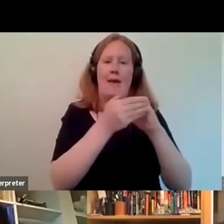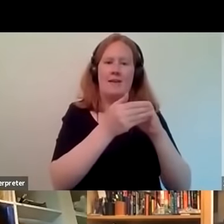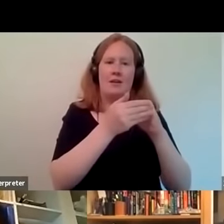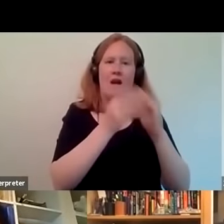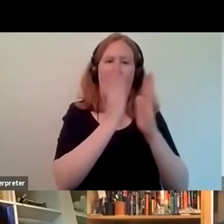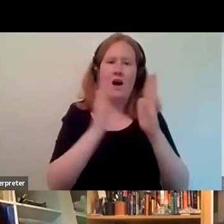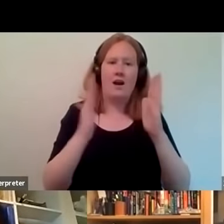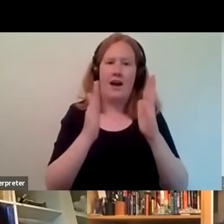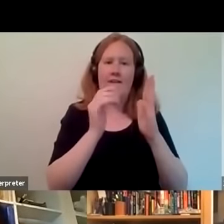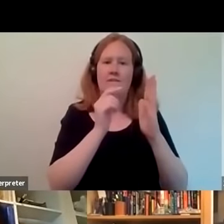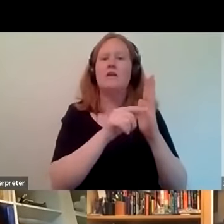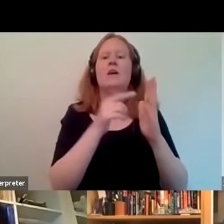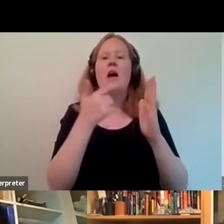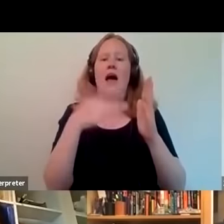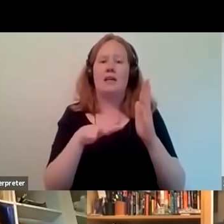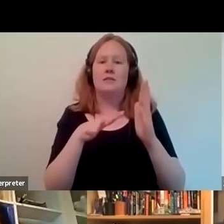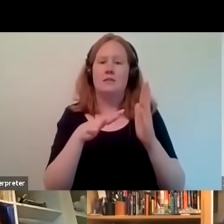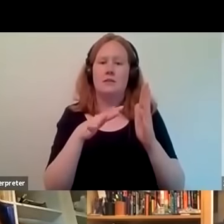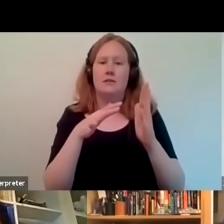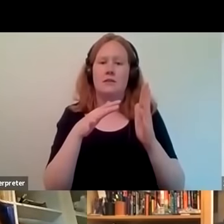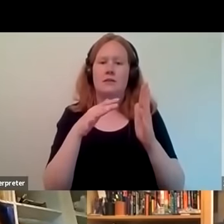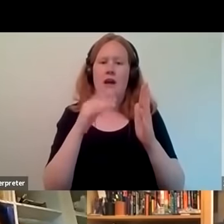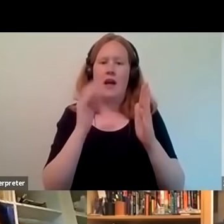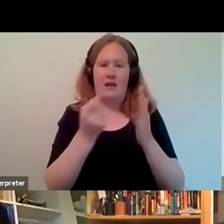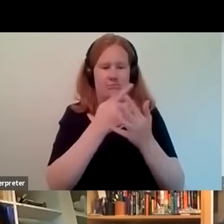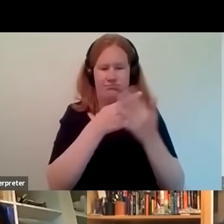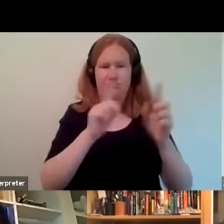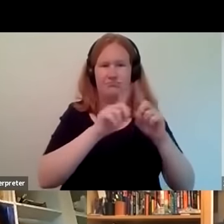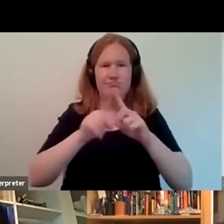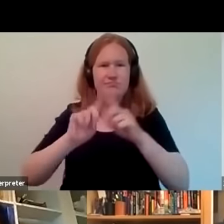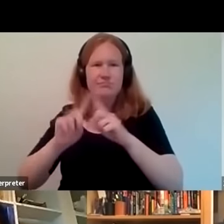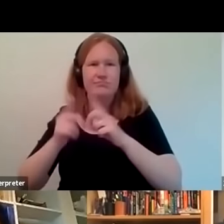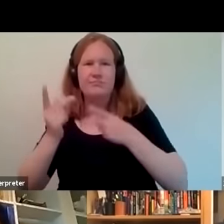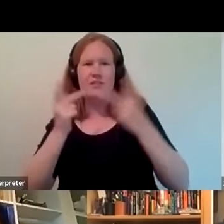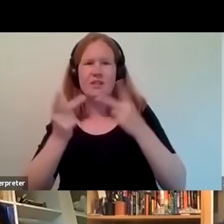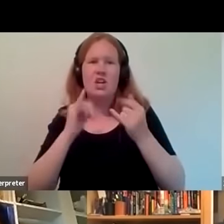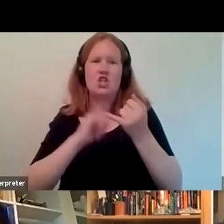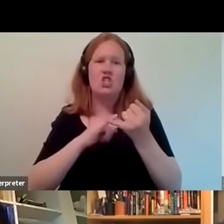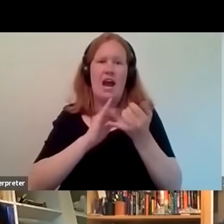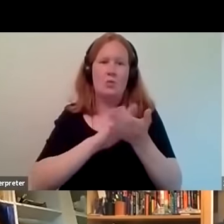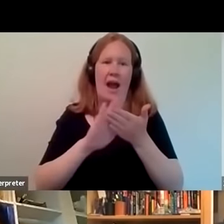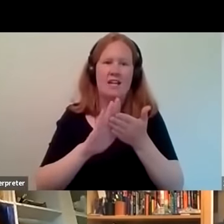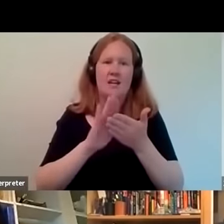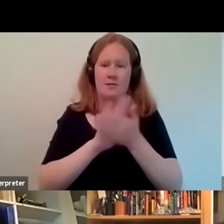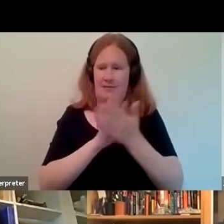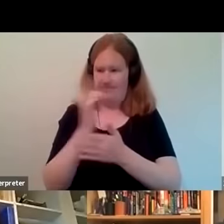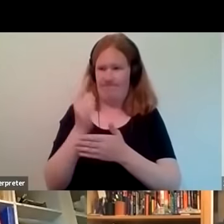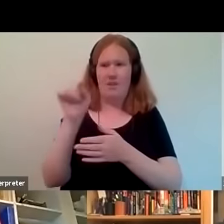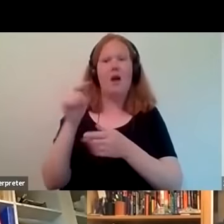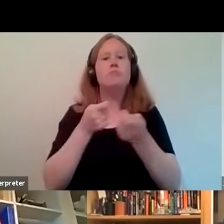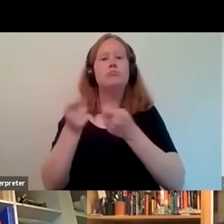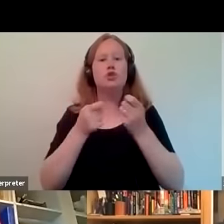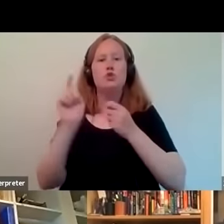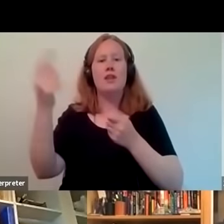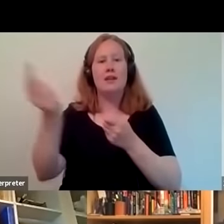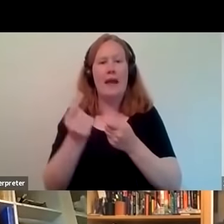carol thompson and shywan um and so for those of who might not know shywan is is a producer and what